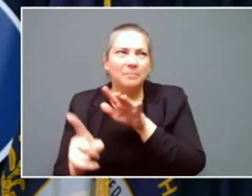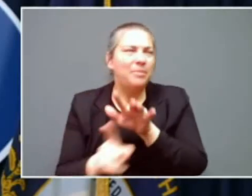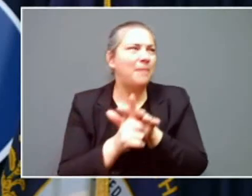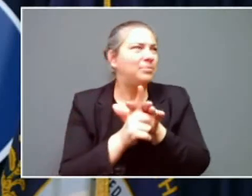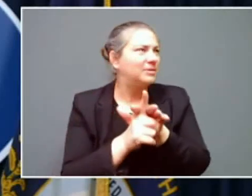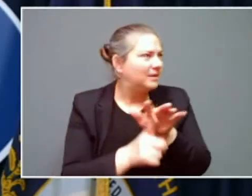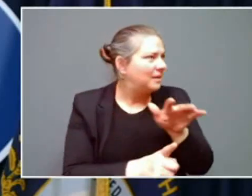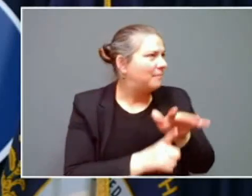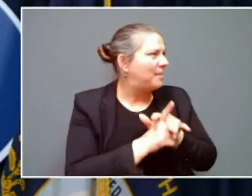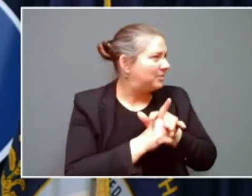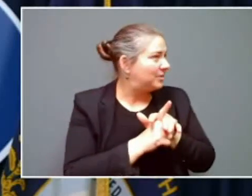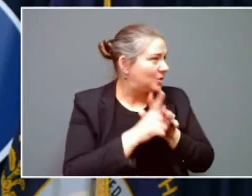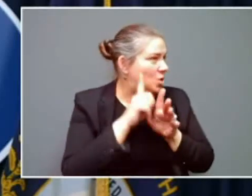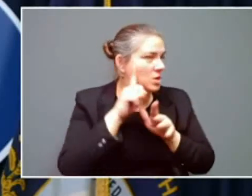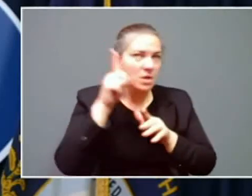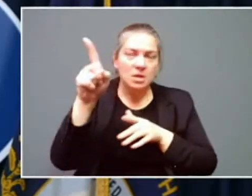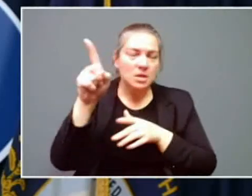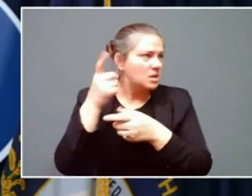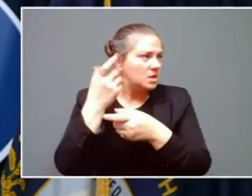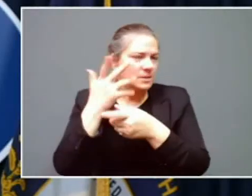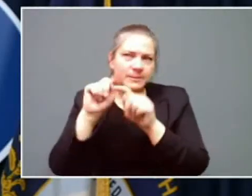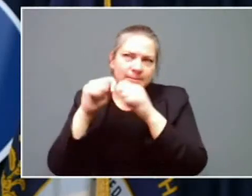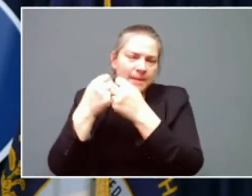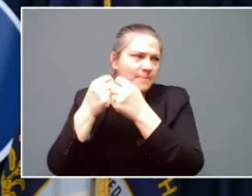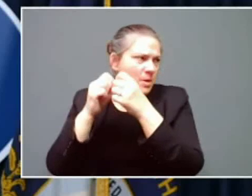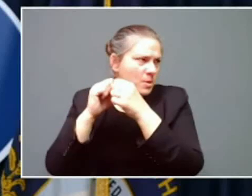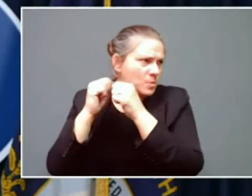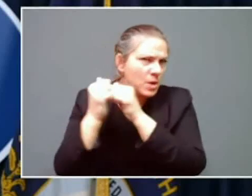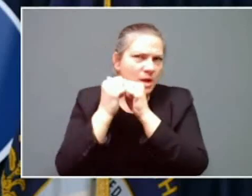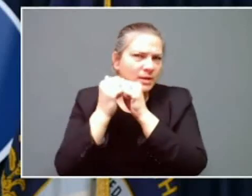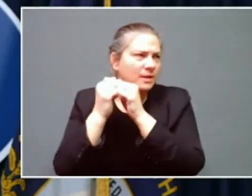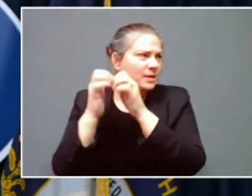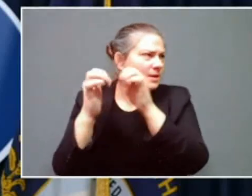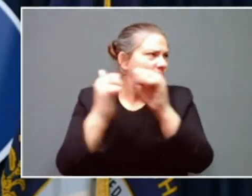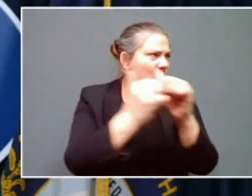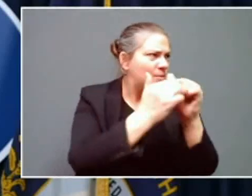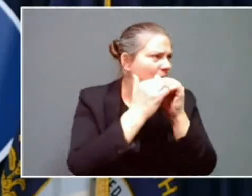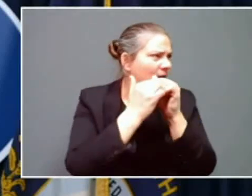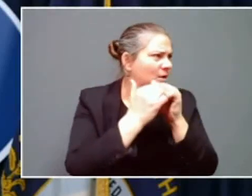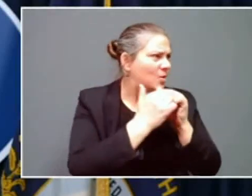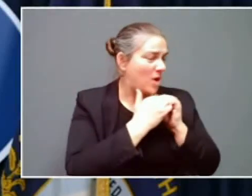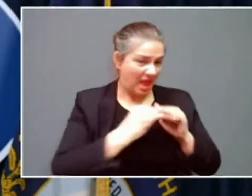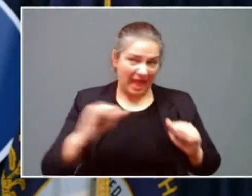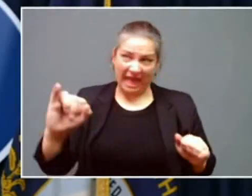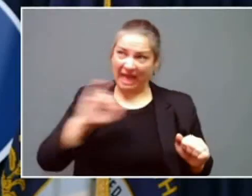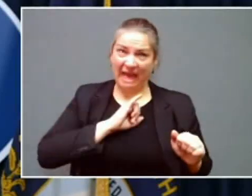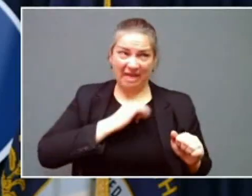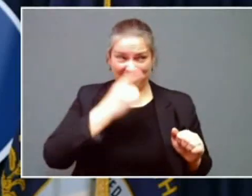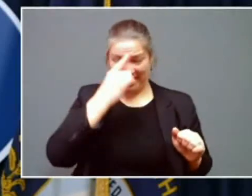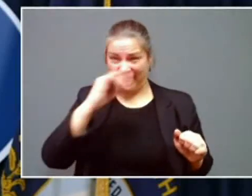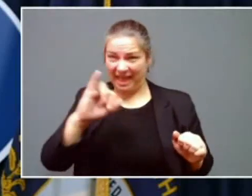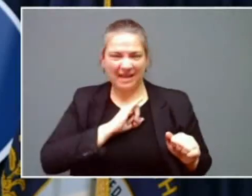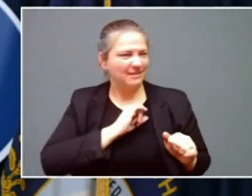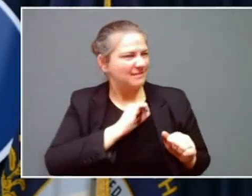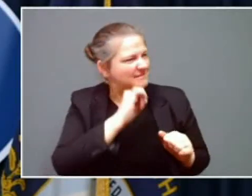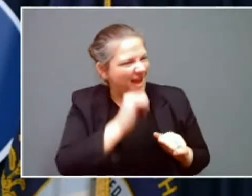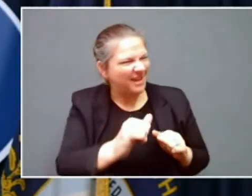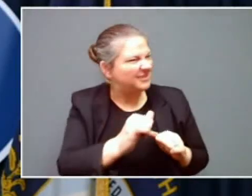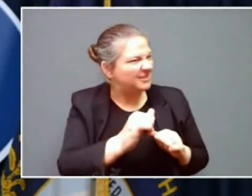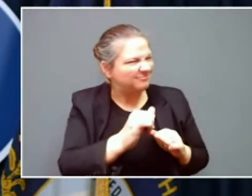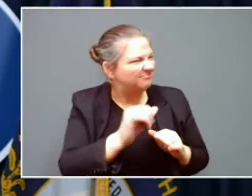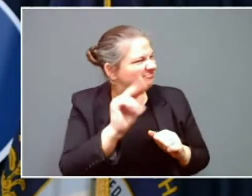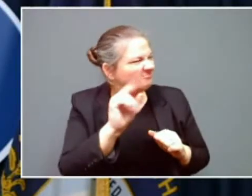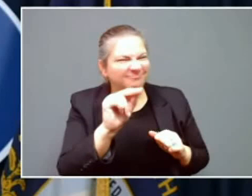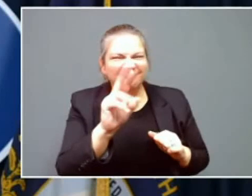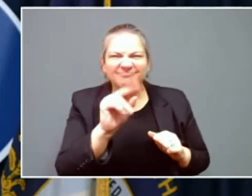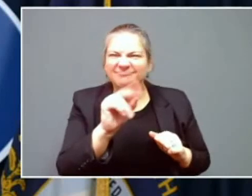and it's collaboration, and we all remember there's no I in teamwork. Governor, you said earlier this is the real deal, and you're absolutely right